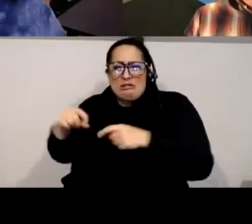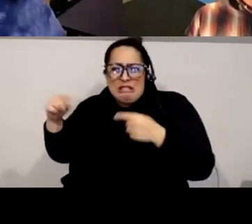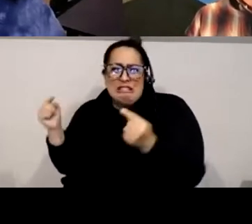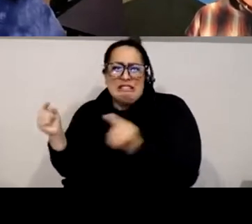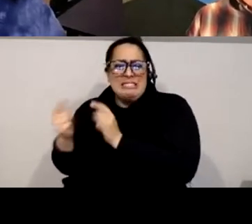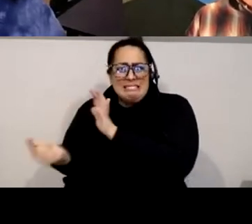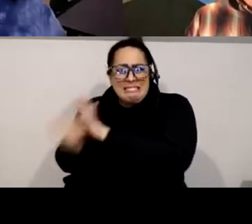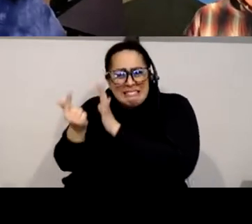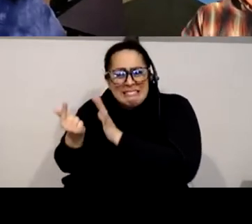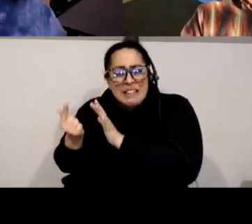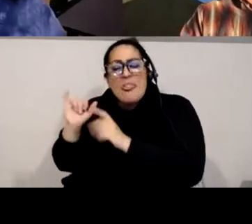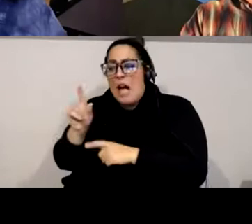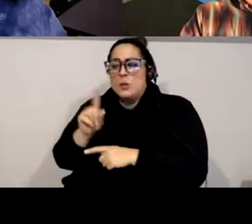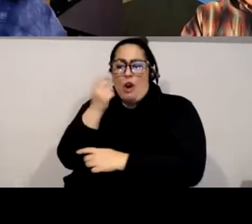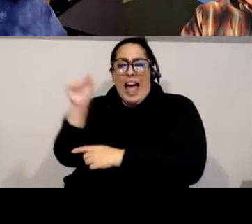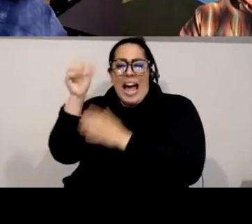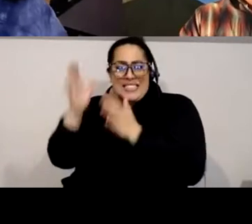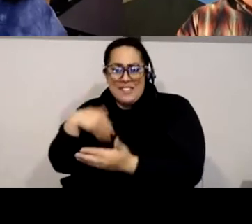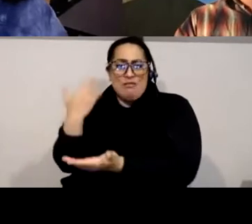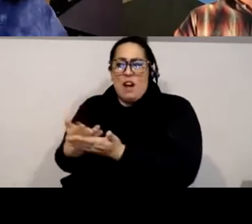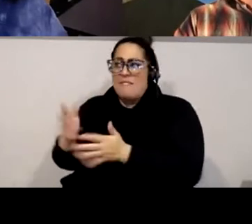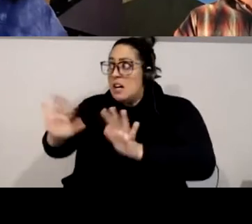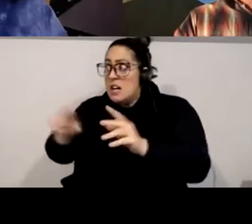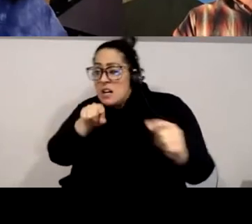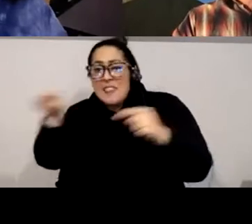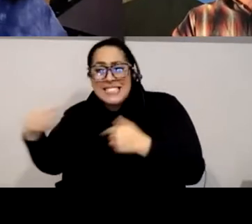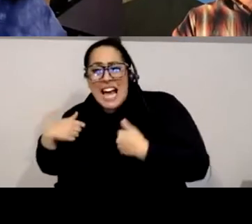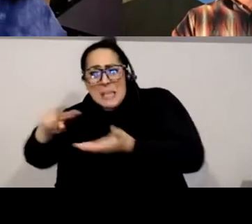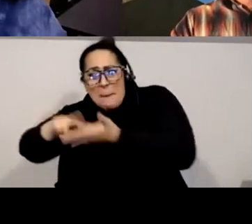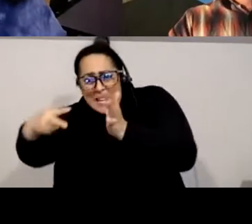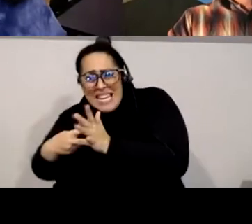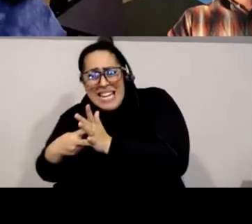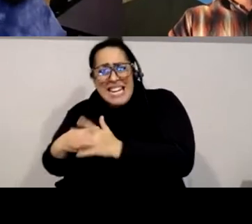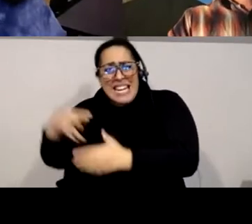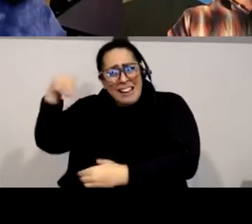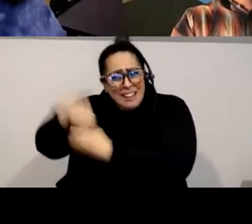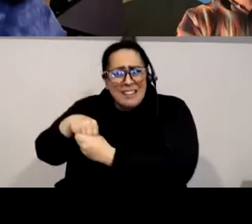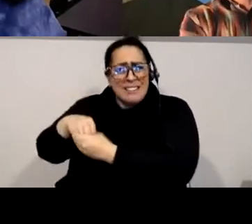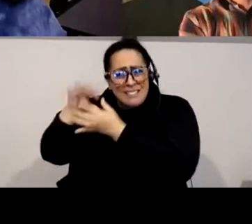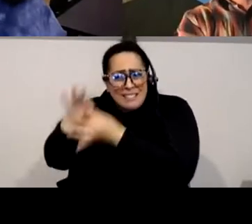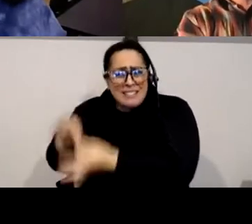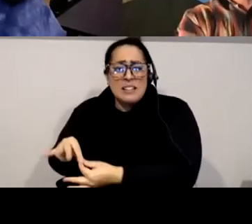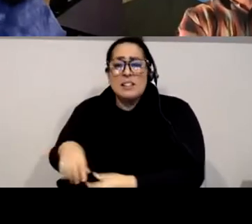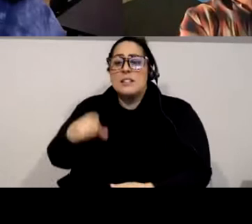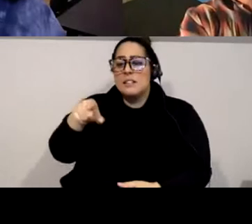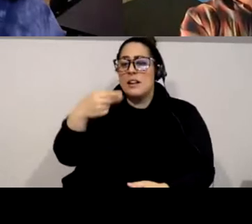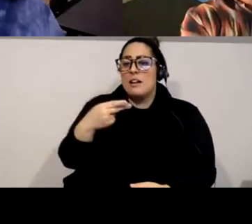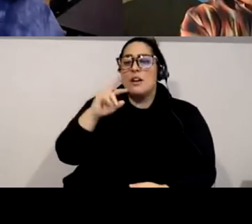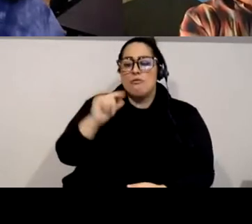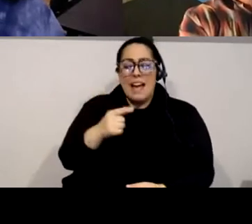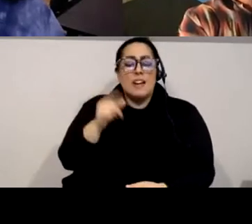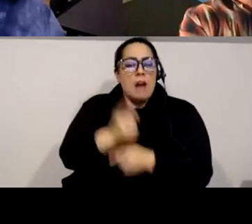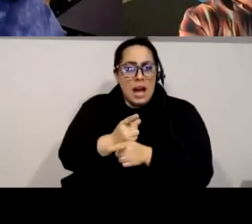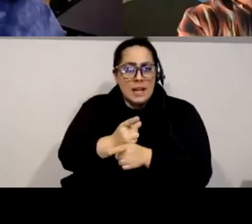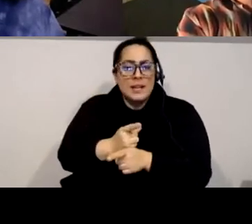the activists are trying to call out yeah and i sort of want to also cite like the cultural appropriation also works there has been a you know for instance